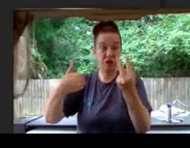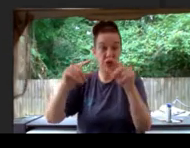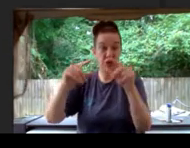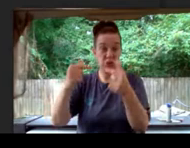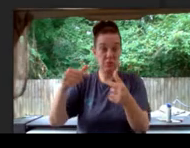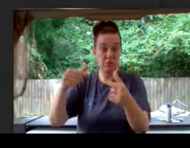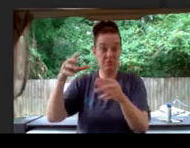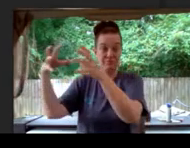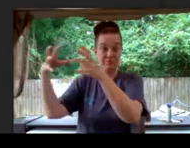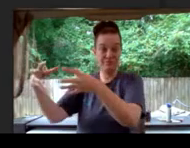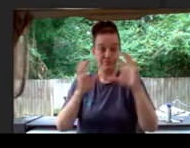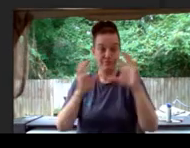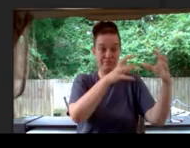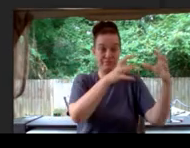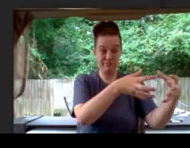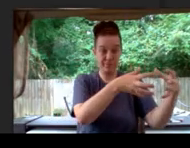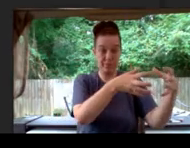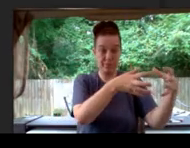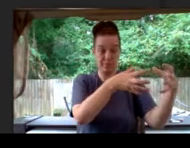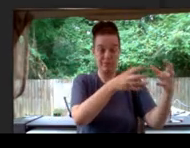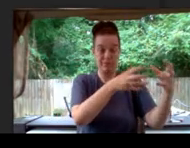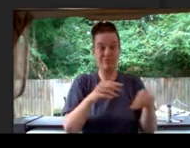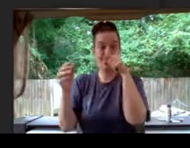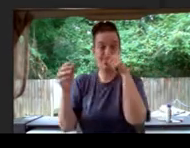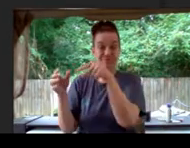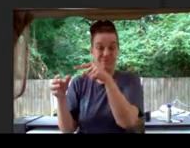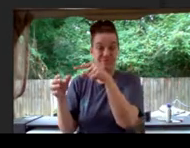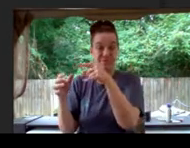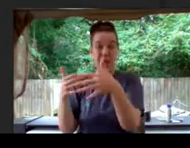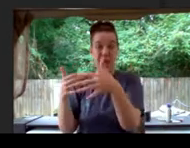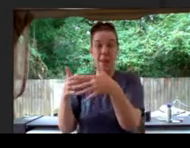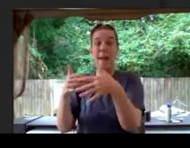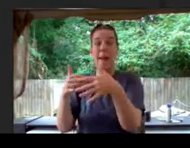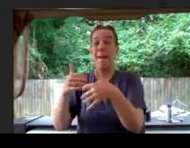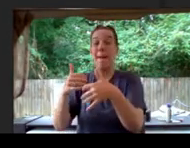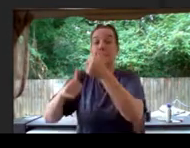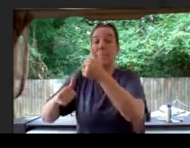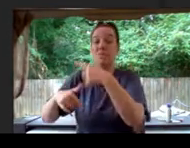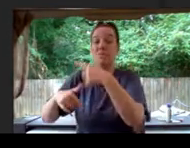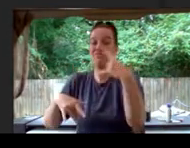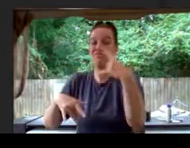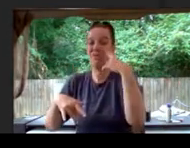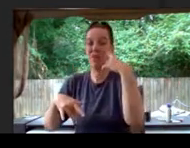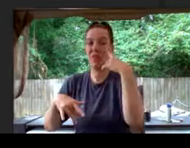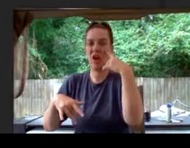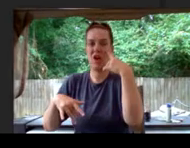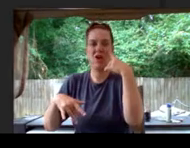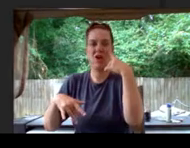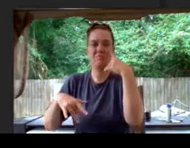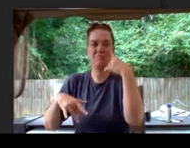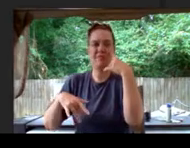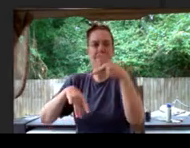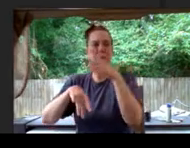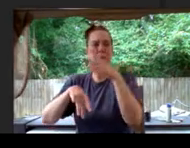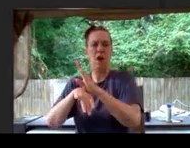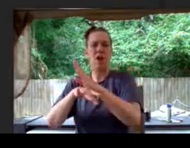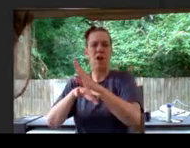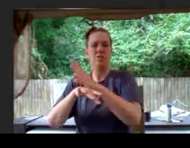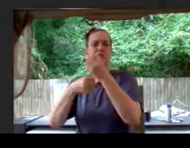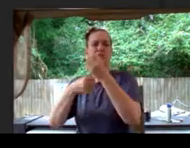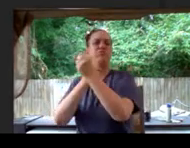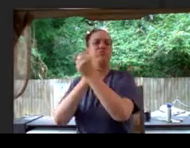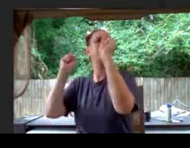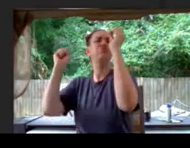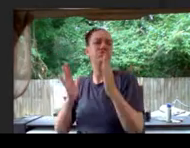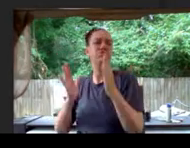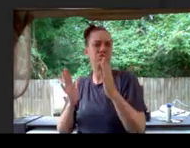groups. Most thought Barkin had heroically extinguished the blaze